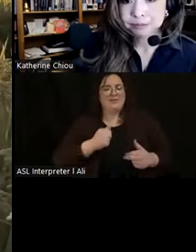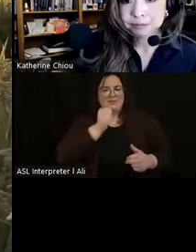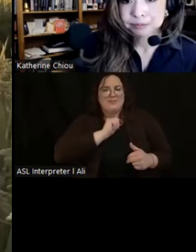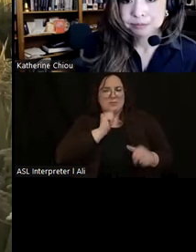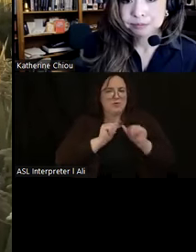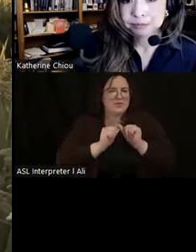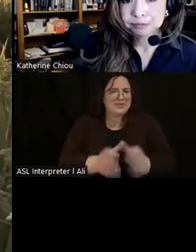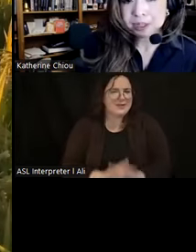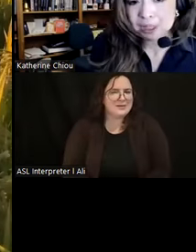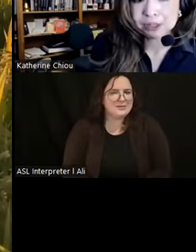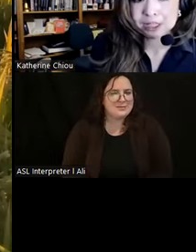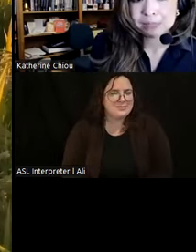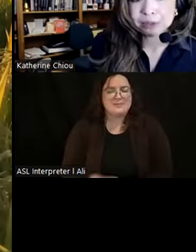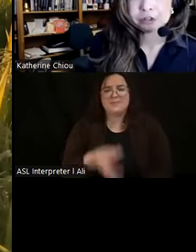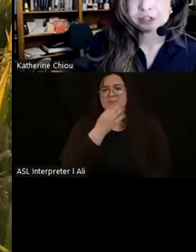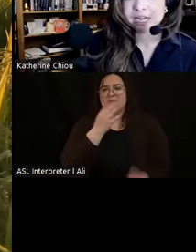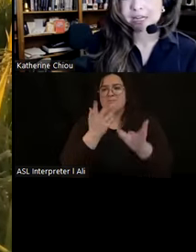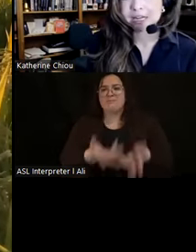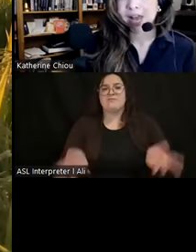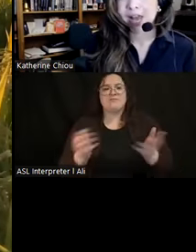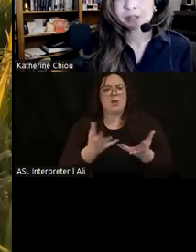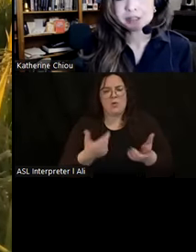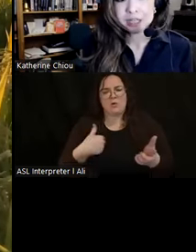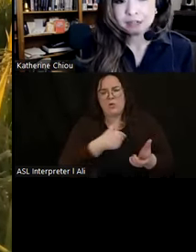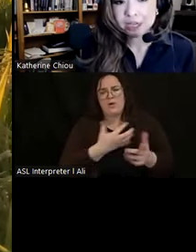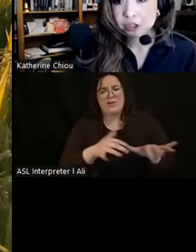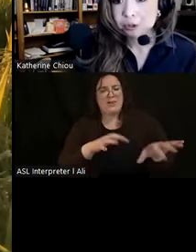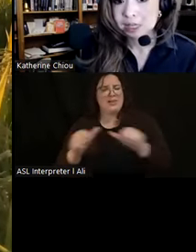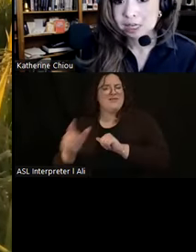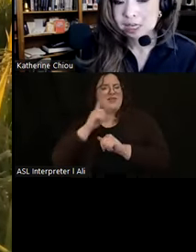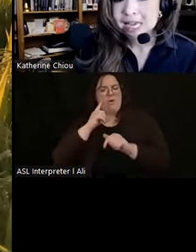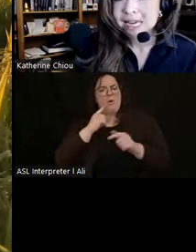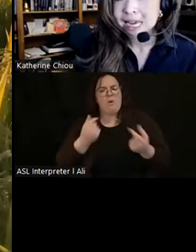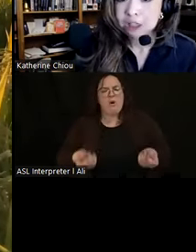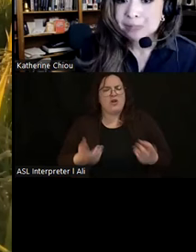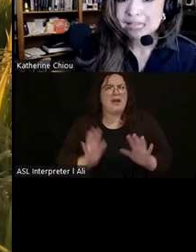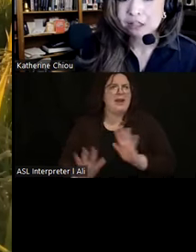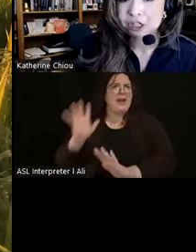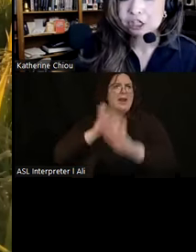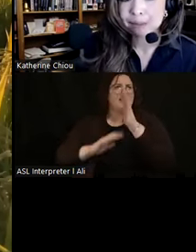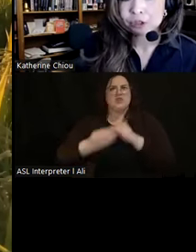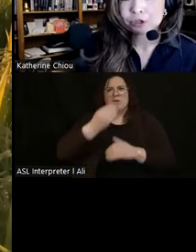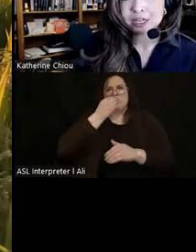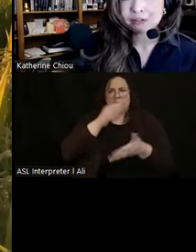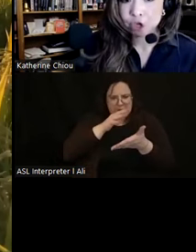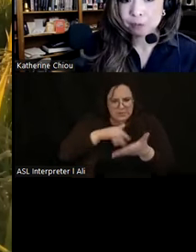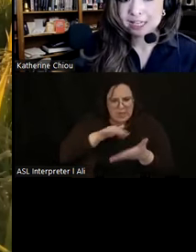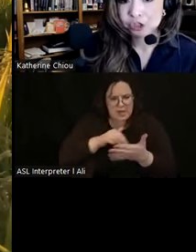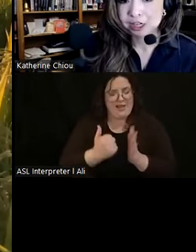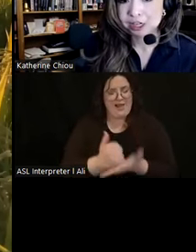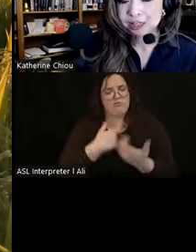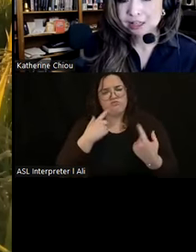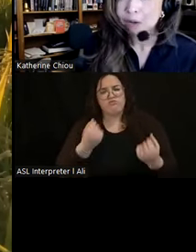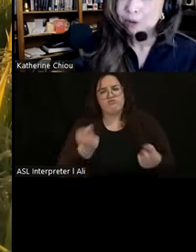As we close this story, we leave with a deeper understanding of how the study of ancient cuisine can illuminate the rich tapestry of human